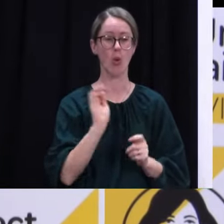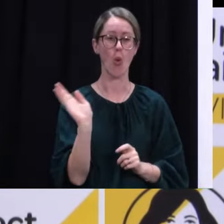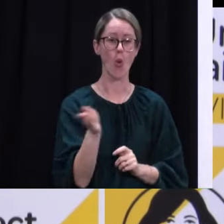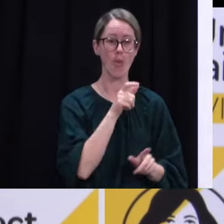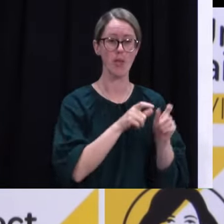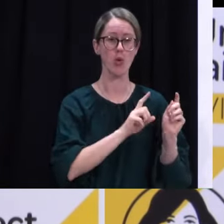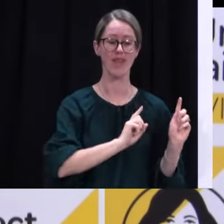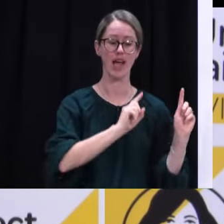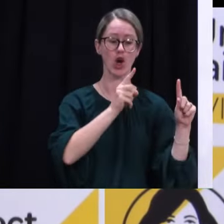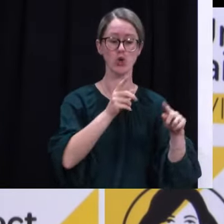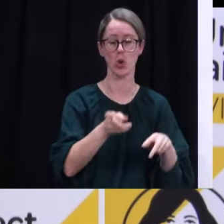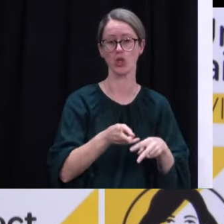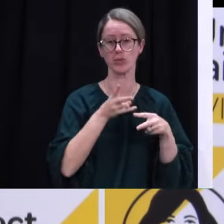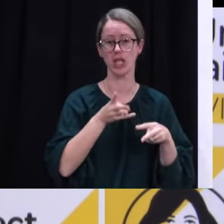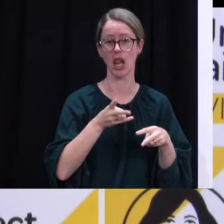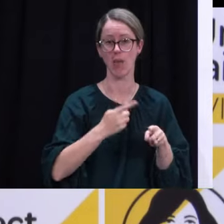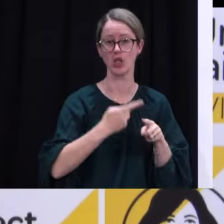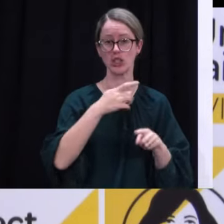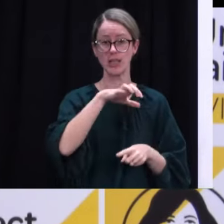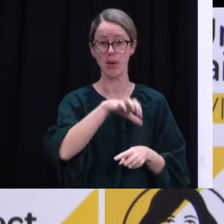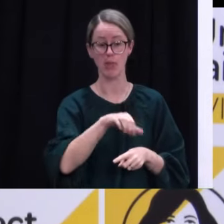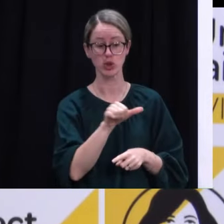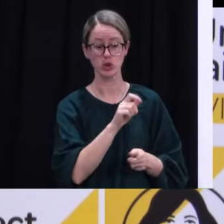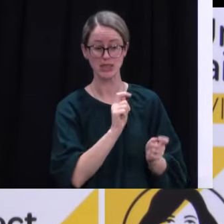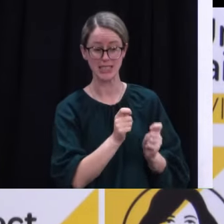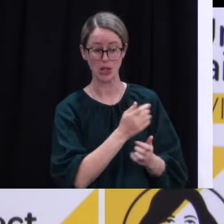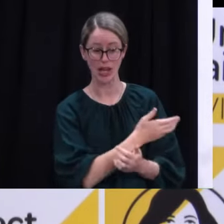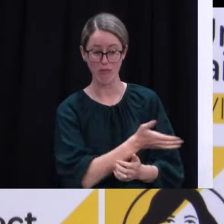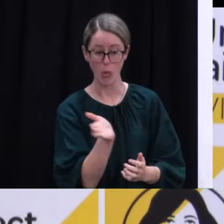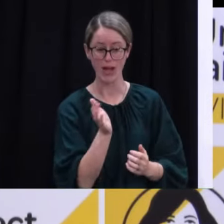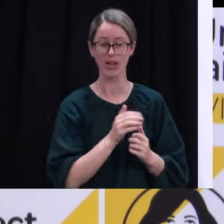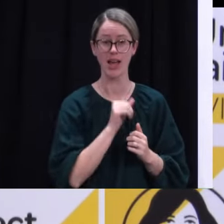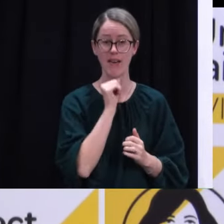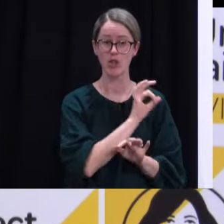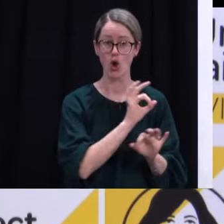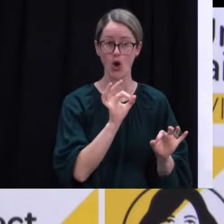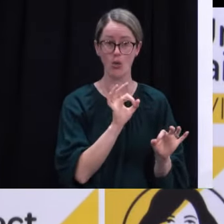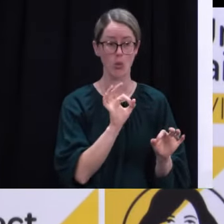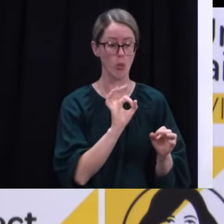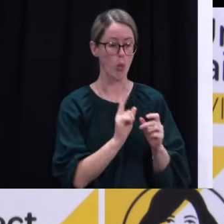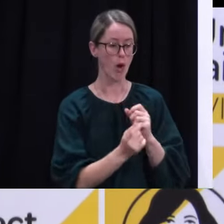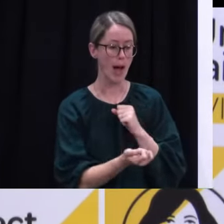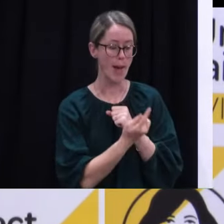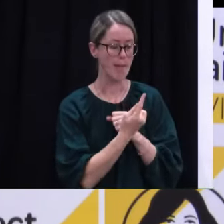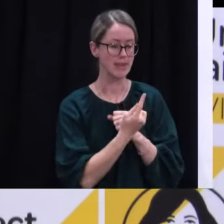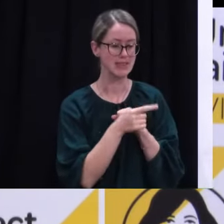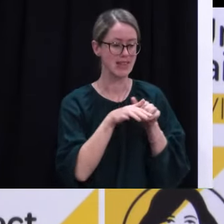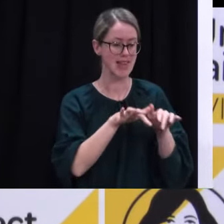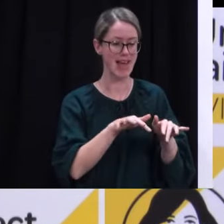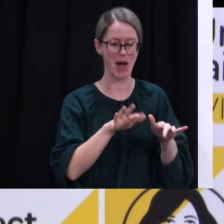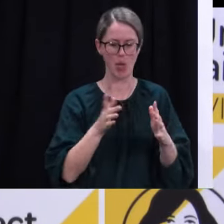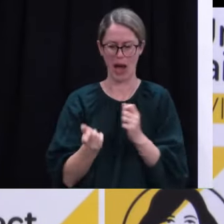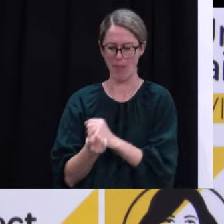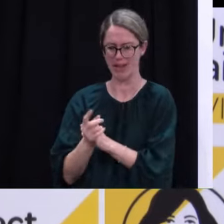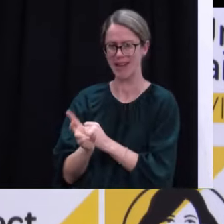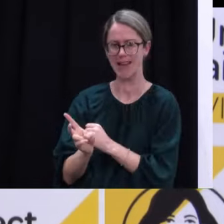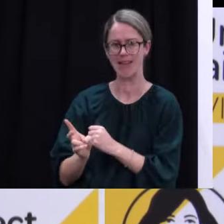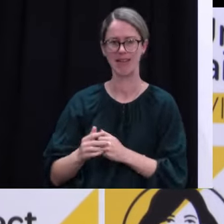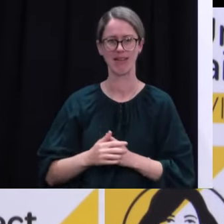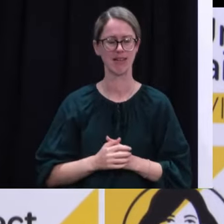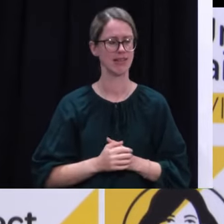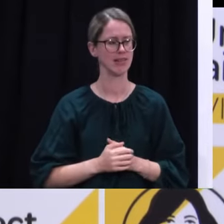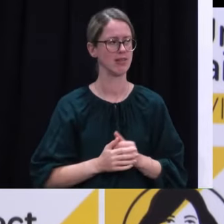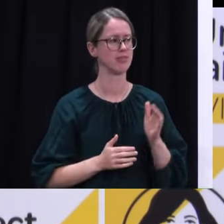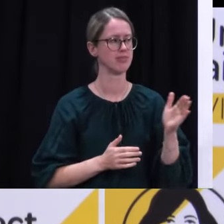when they arrive on site? And if not, what's actually being done to ensure what happened at Middlemore doesn't happen again? So,